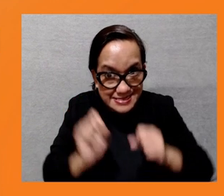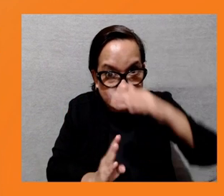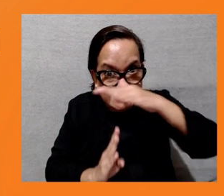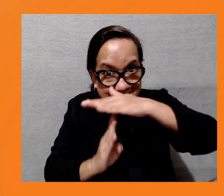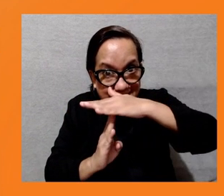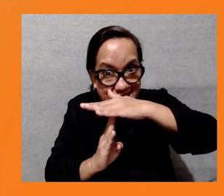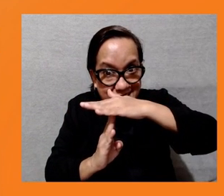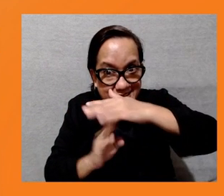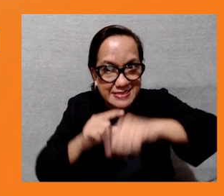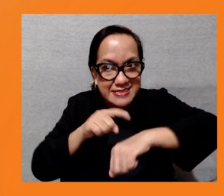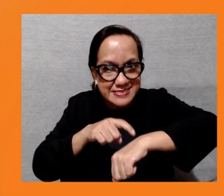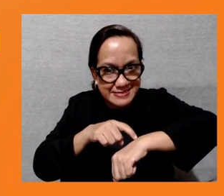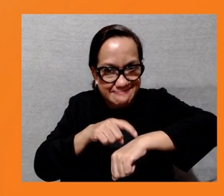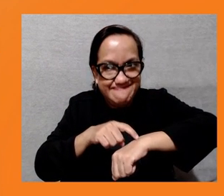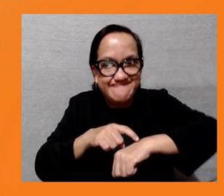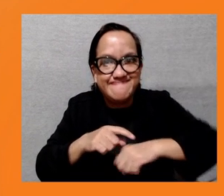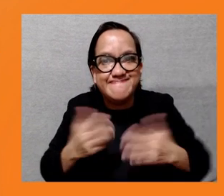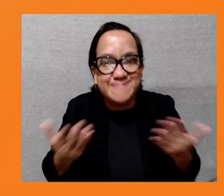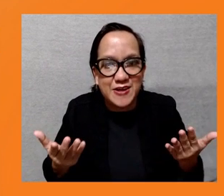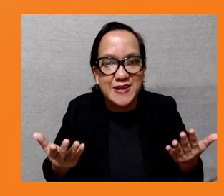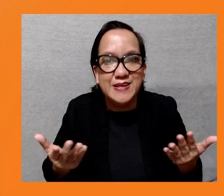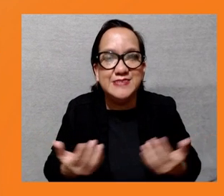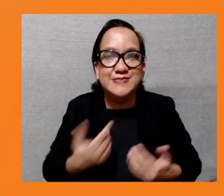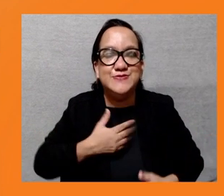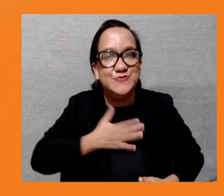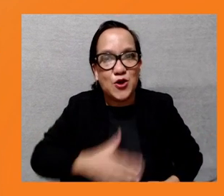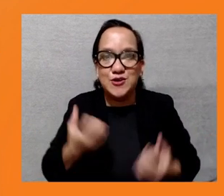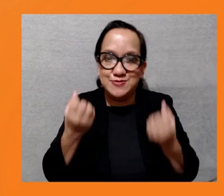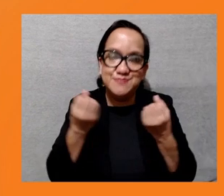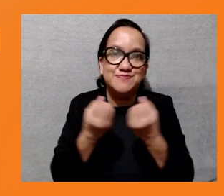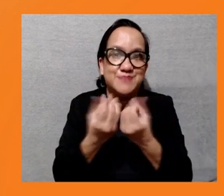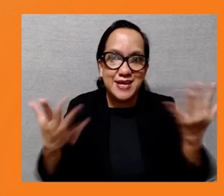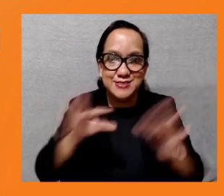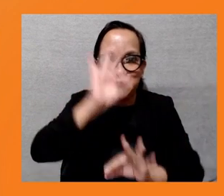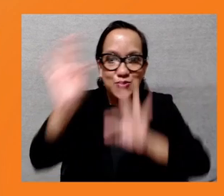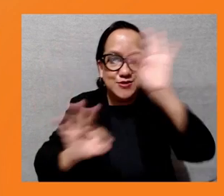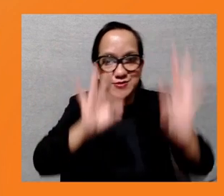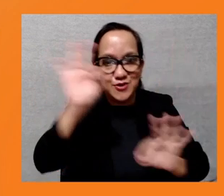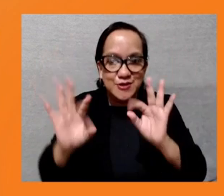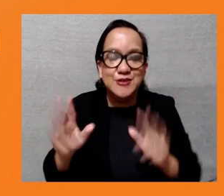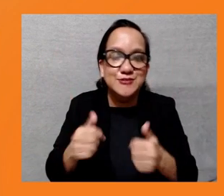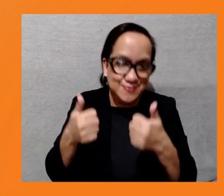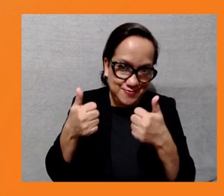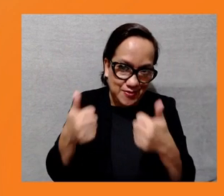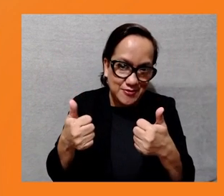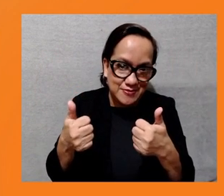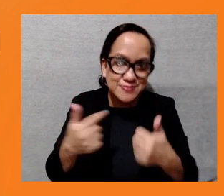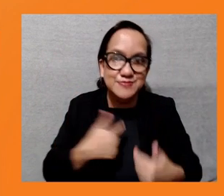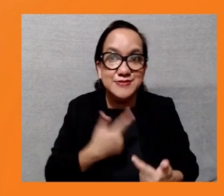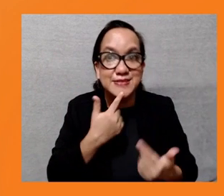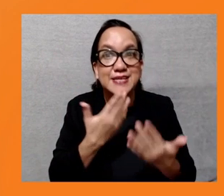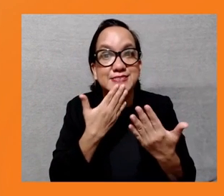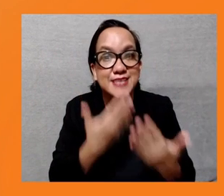just way too many questions. I'm sure the audience will- right, Ryan. You take I think when you respond back, you can add in your point if that's all right, Bruce.